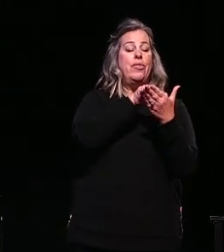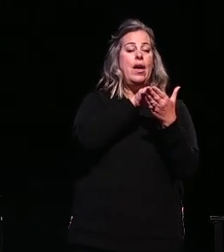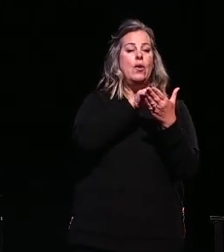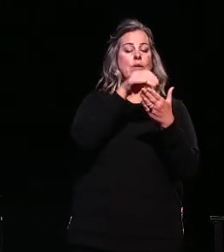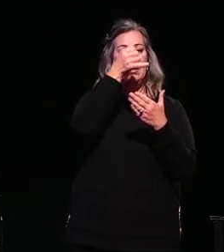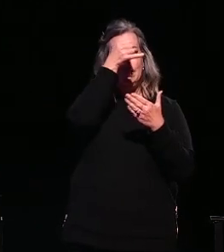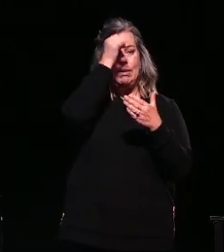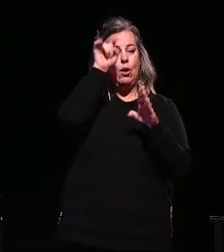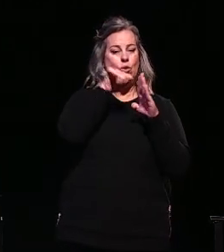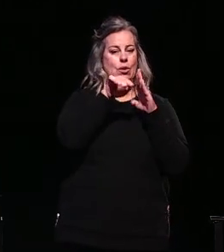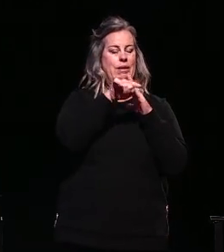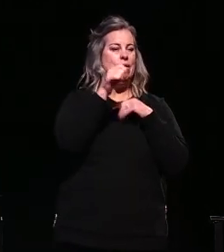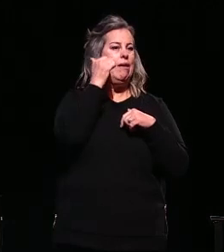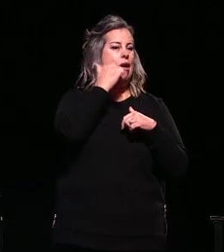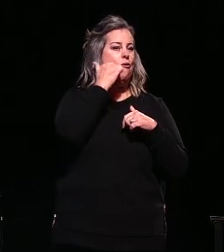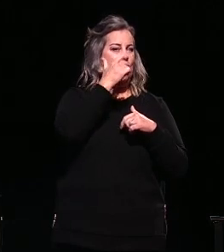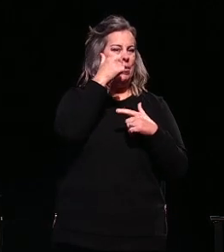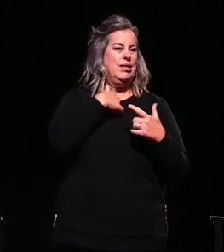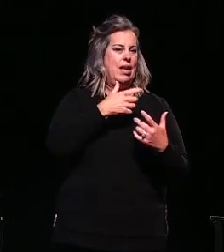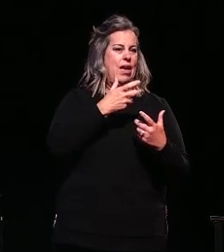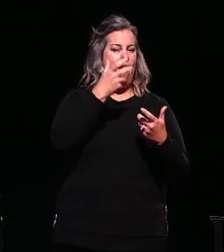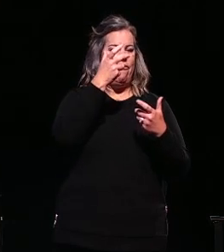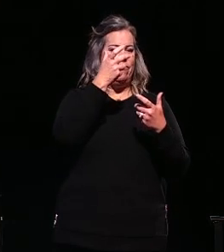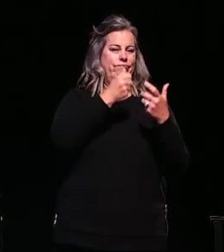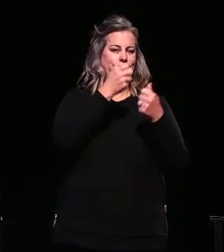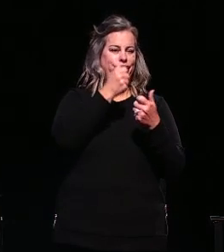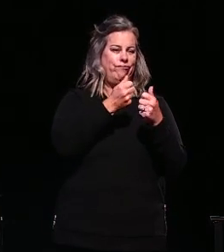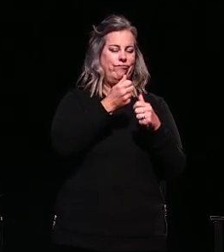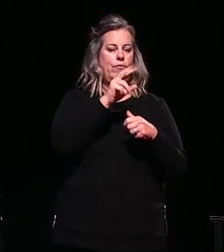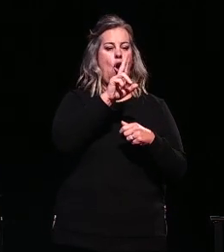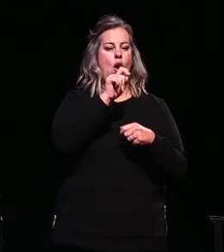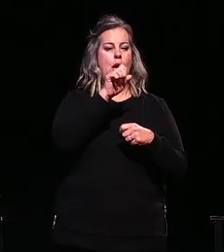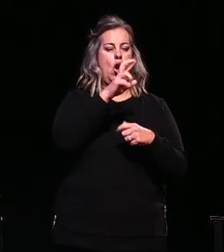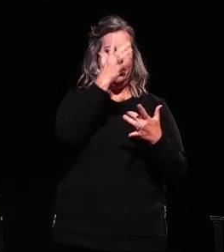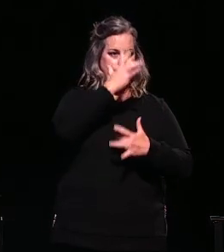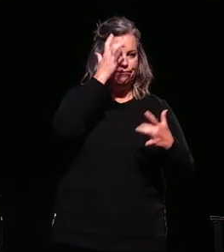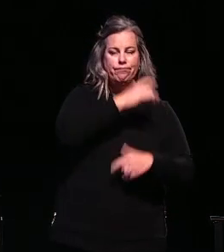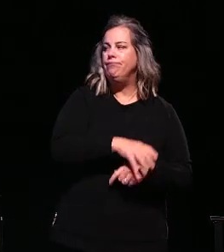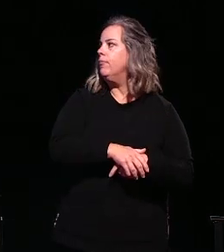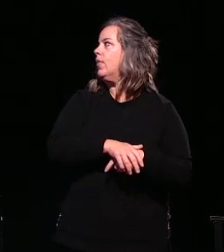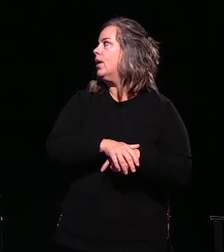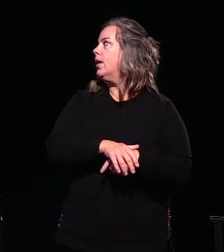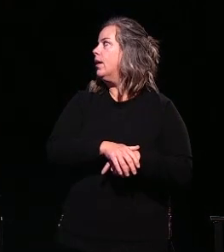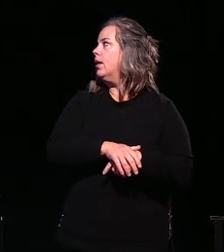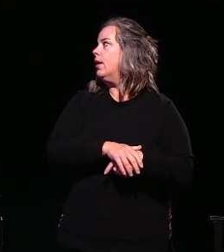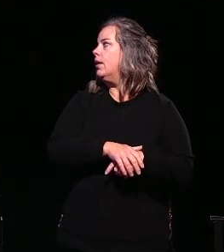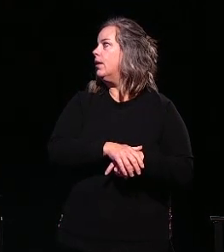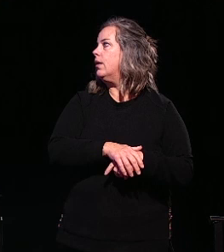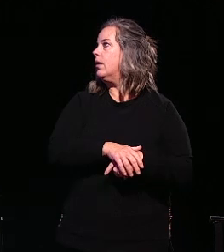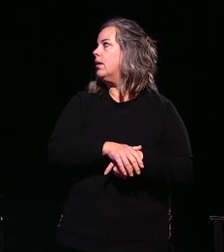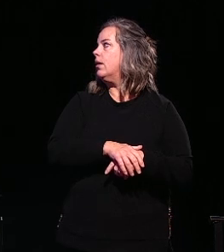slaughtered every year in the U due to mastitis. The vortex system can currently be installed for farmers at less than 20%